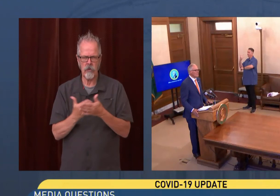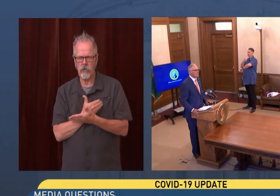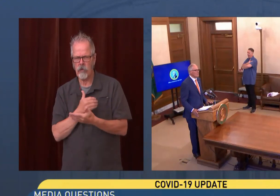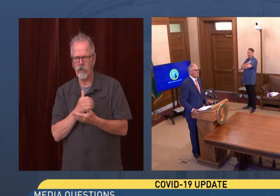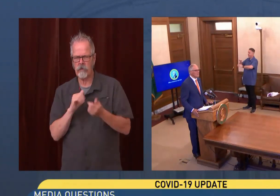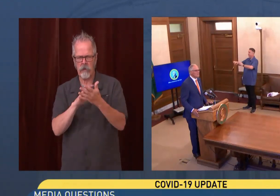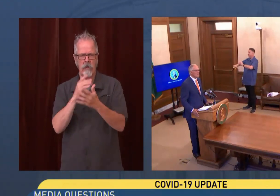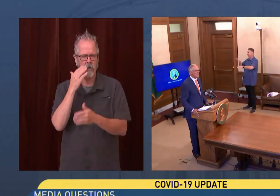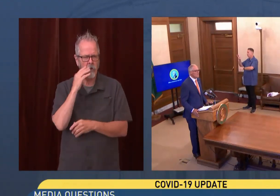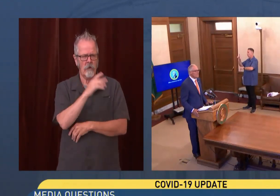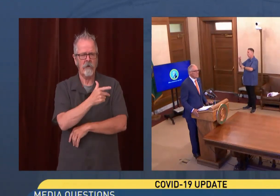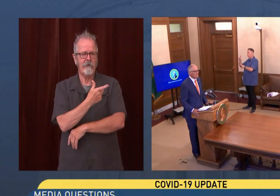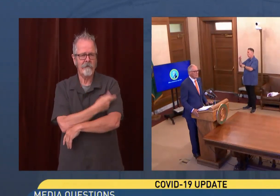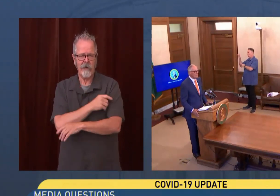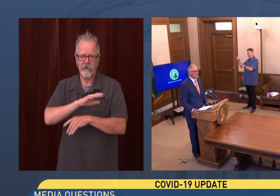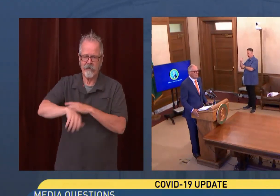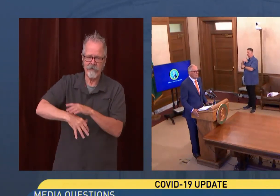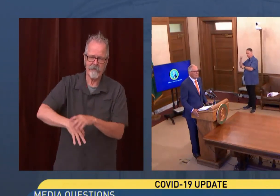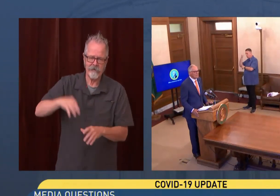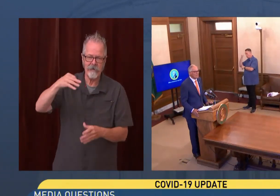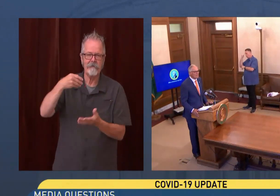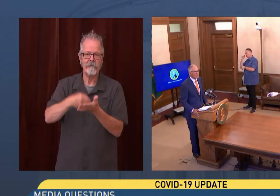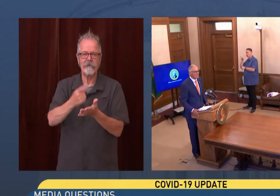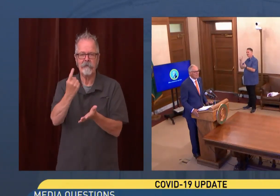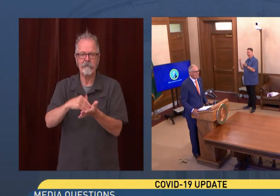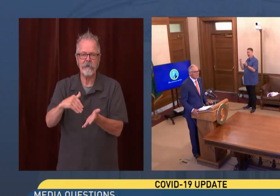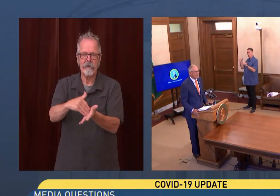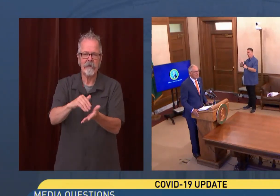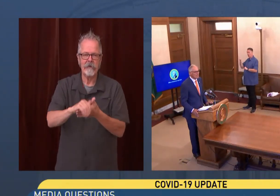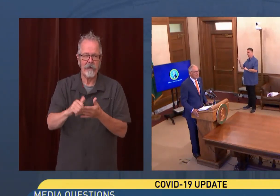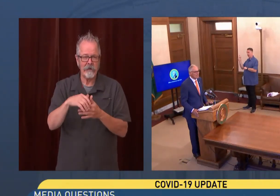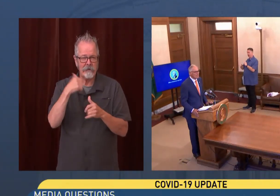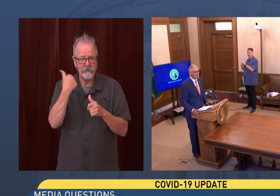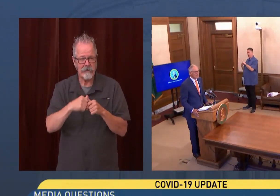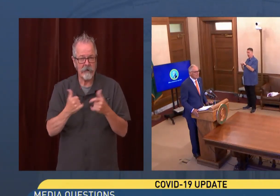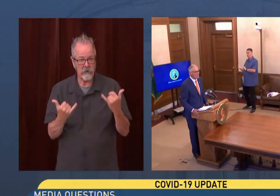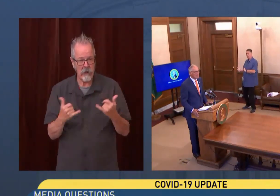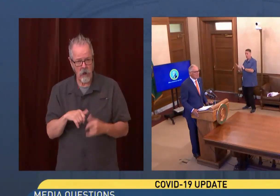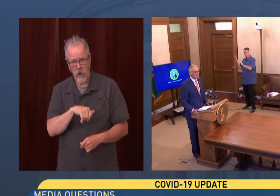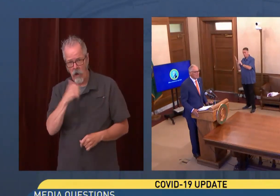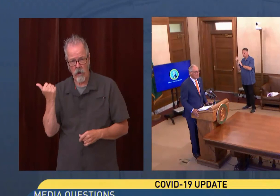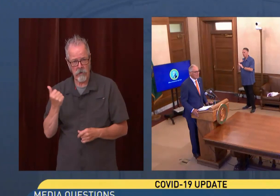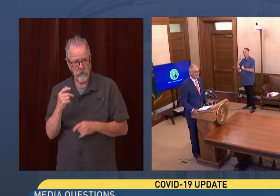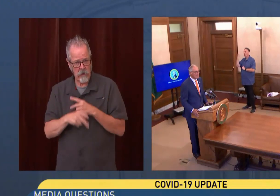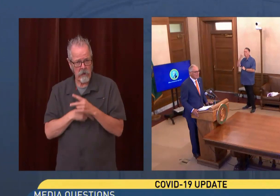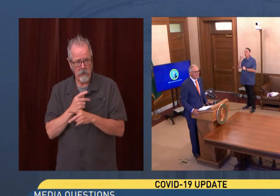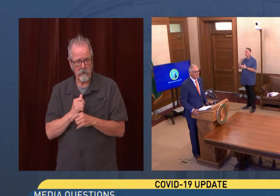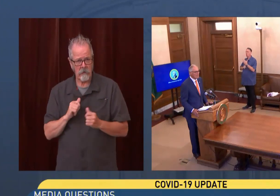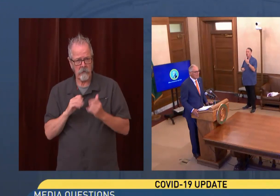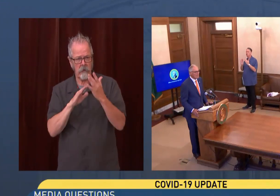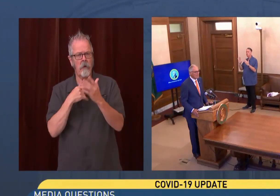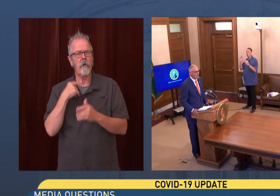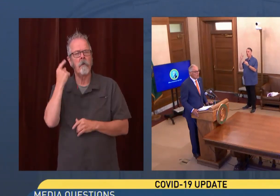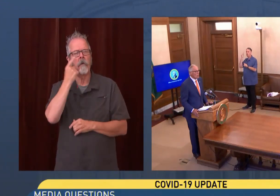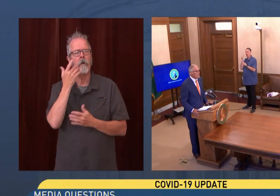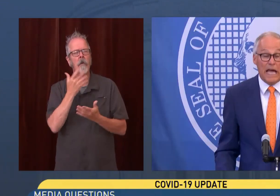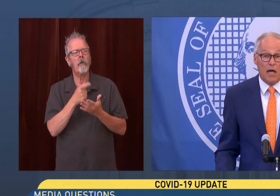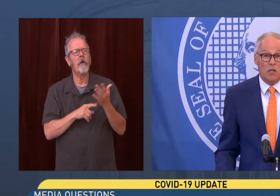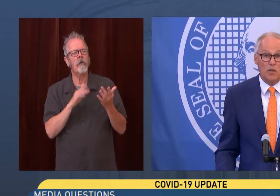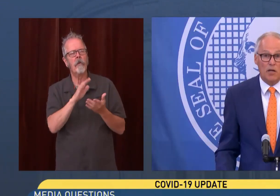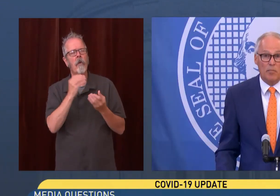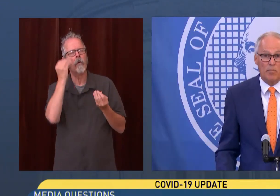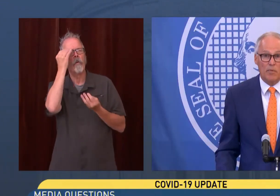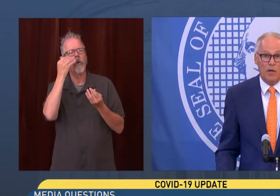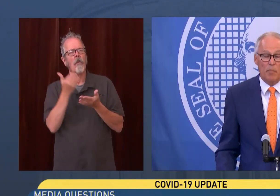we know about all those. Is there something different you're trying to start that's a different approach? And can you tell us more about what that might be? Well,